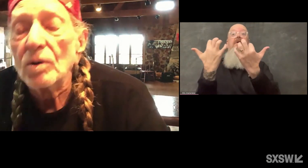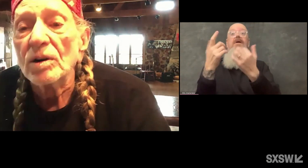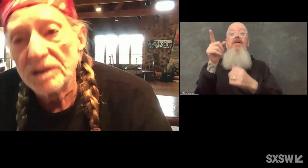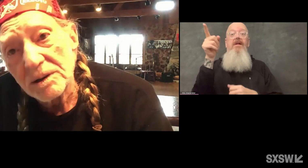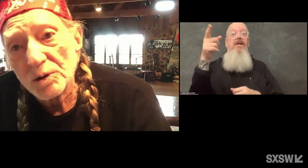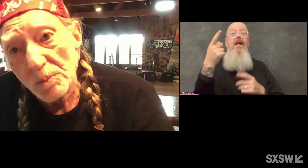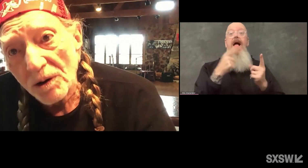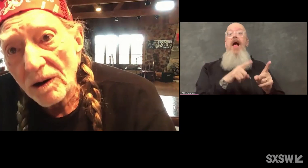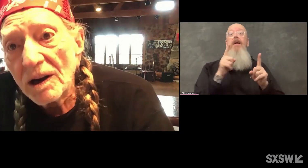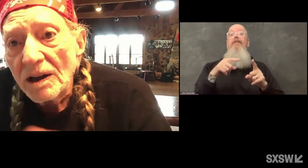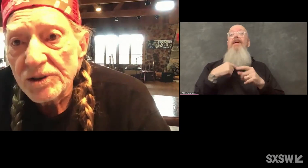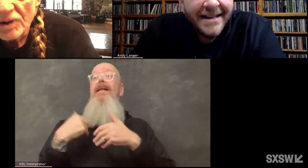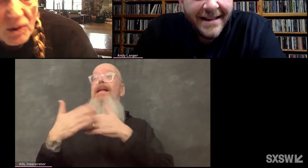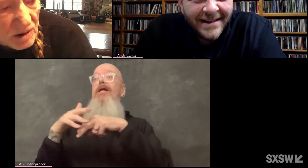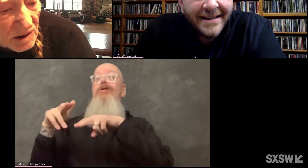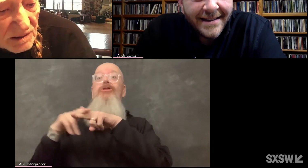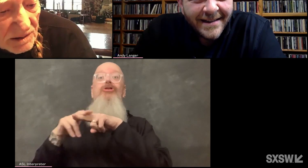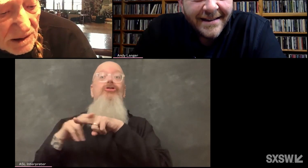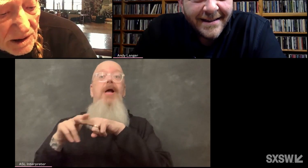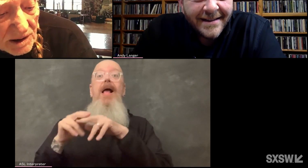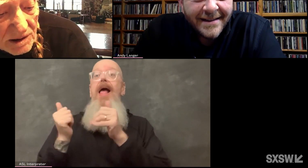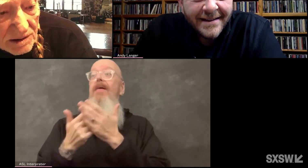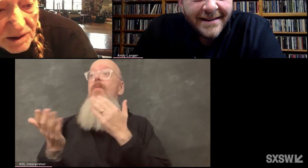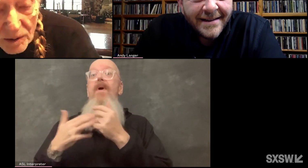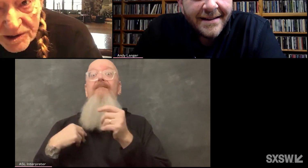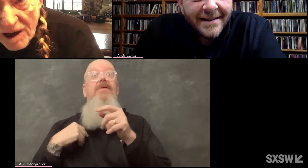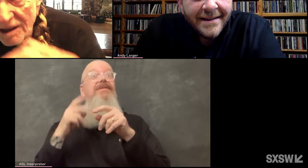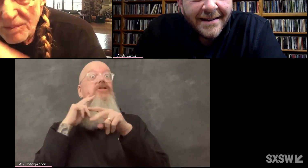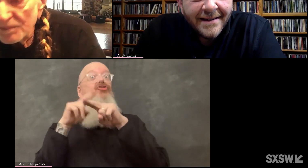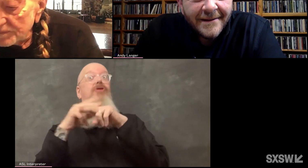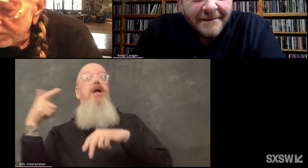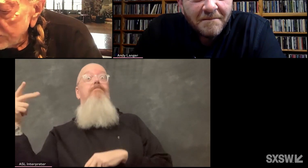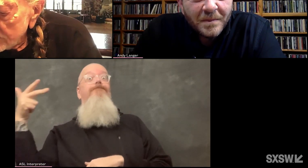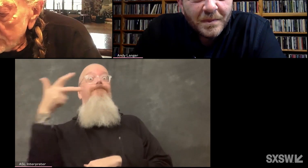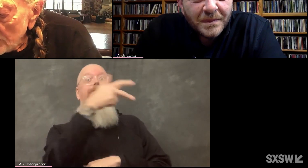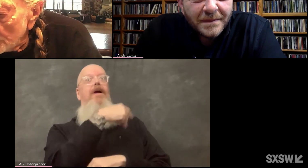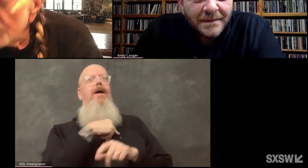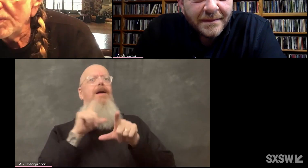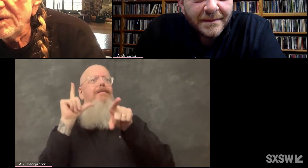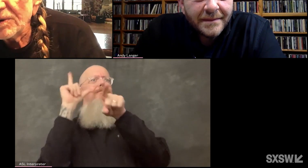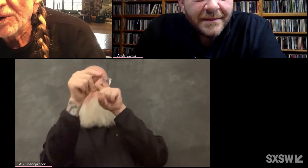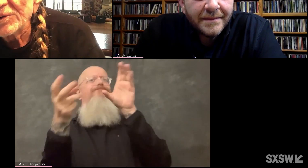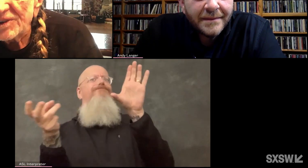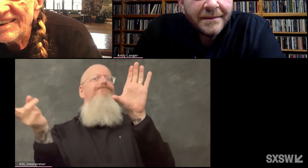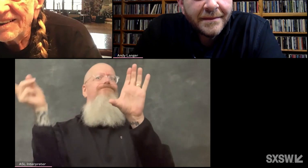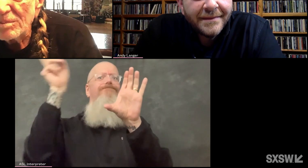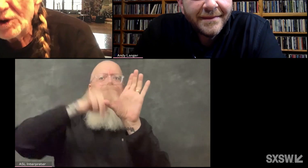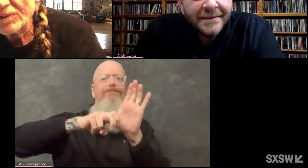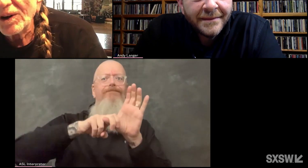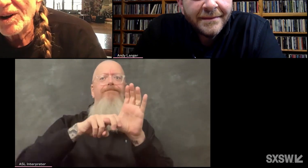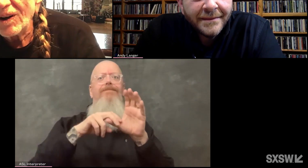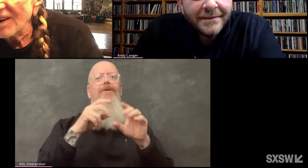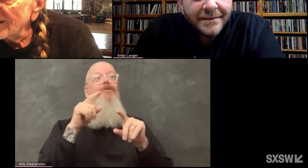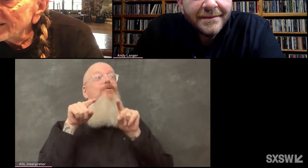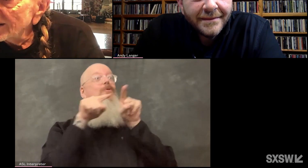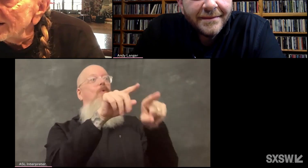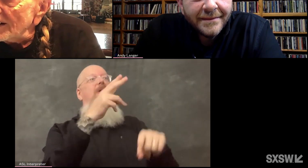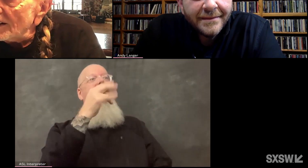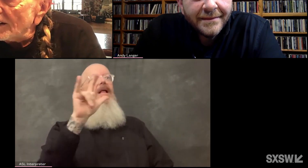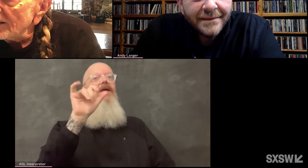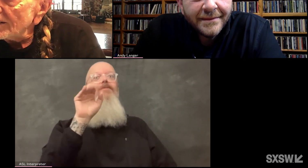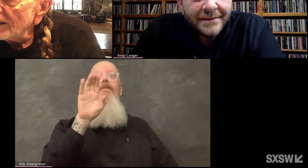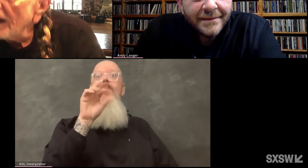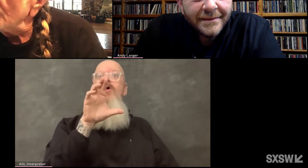train going to Hillsborough. So, you know, it's kind of, through the years, it moved along. And